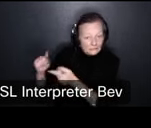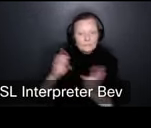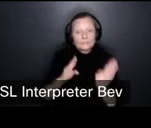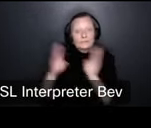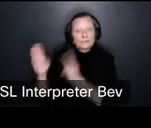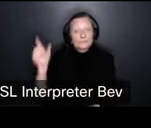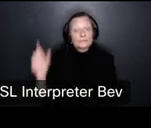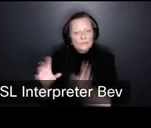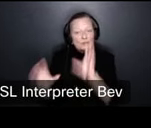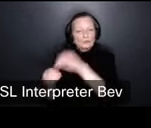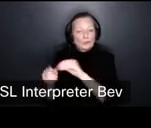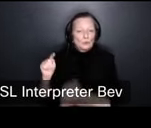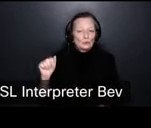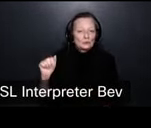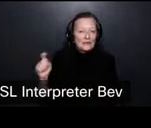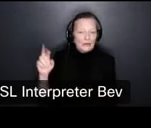need to go forward